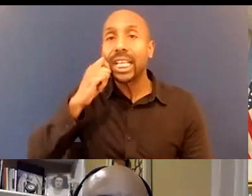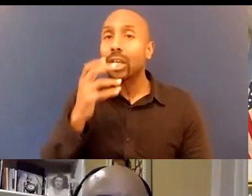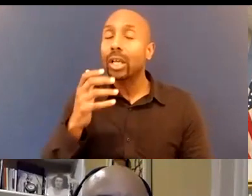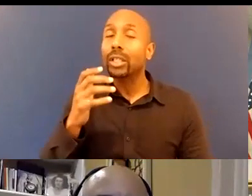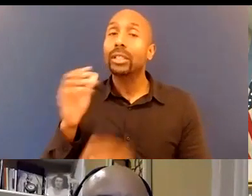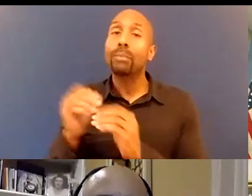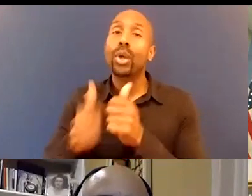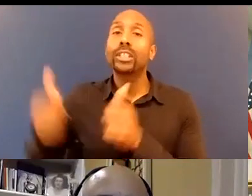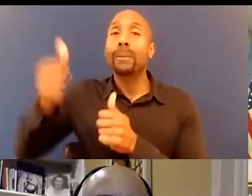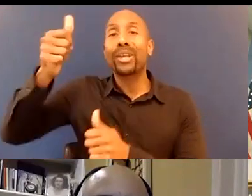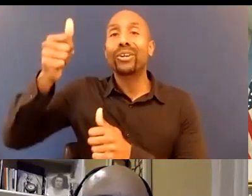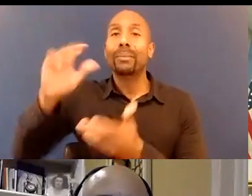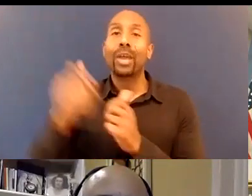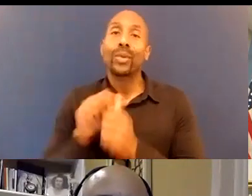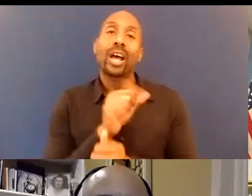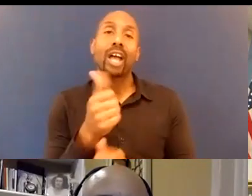Anybody else?